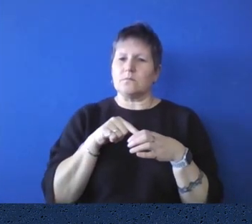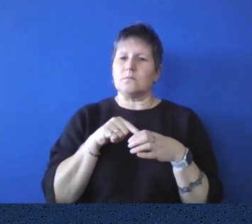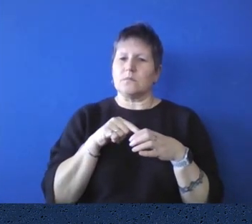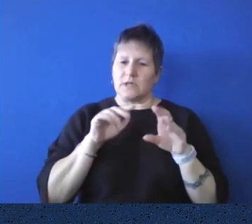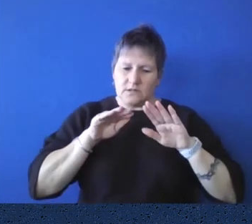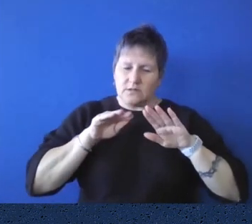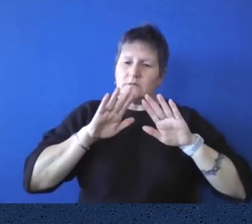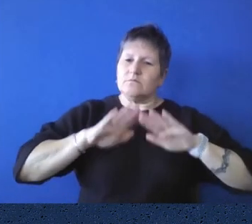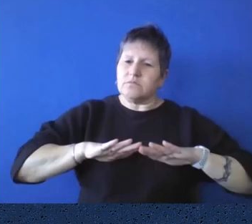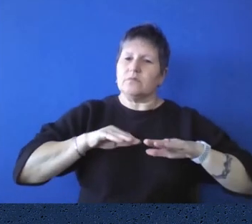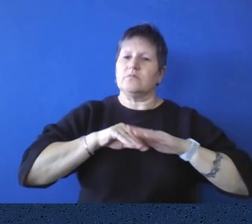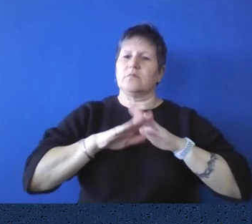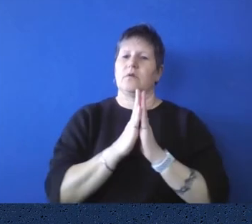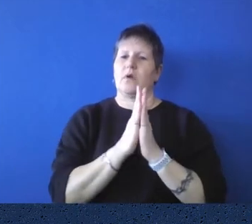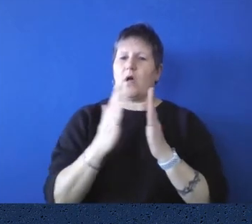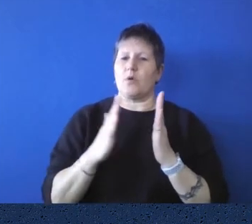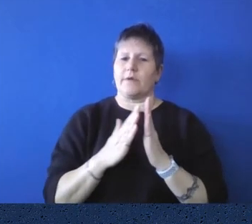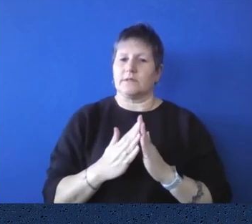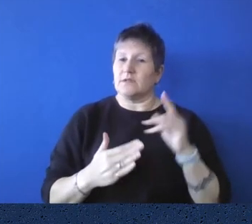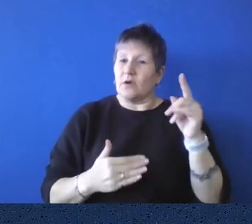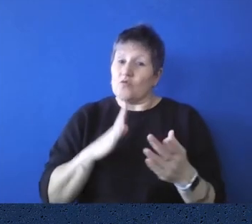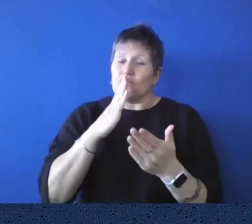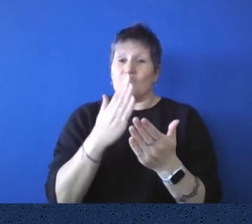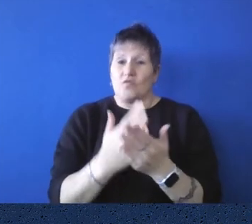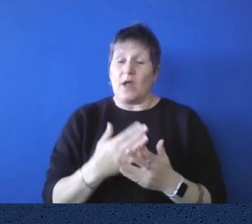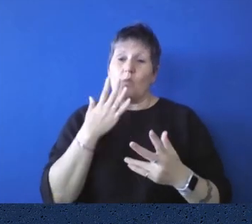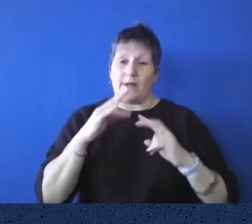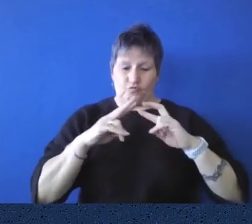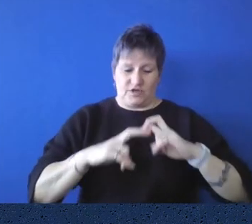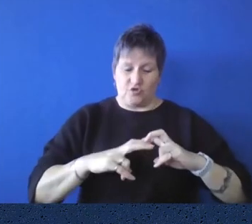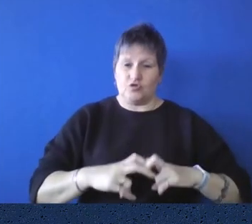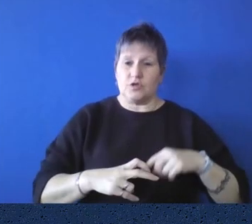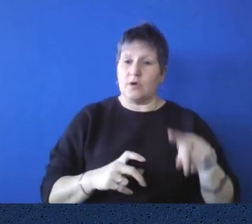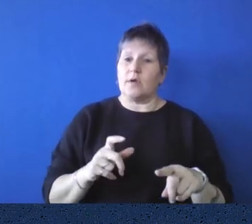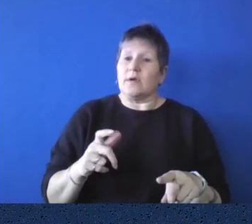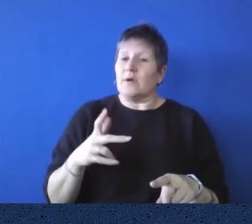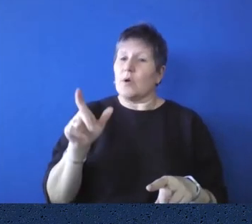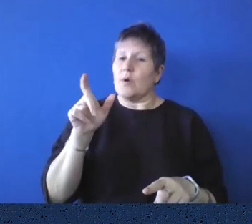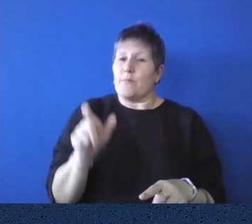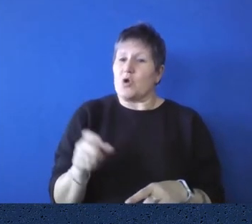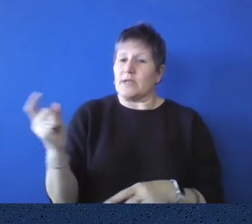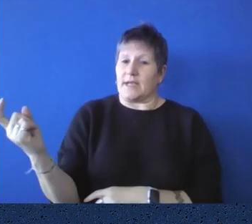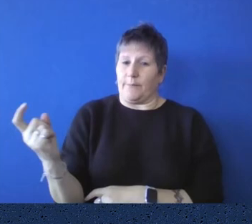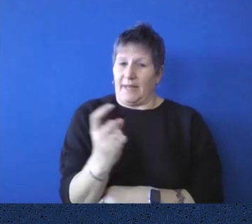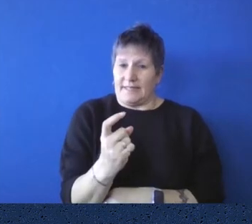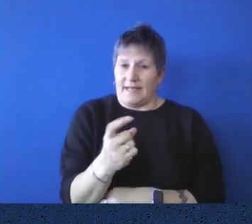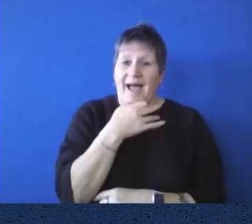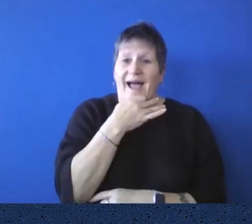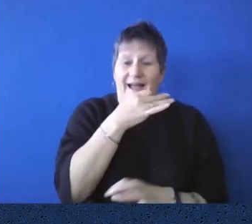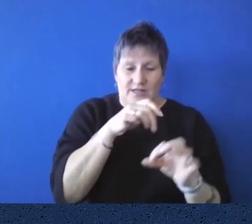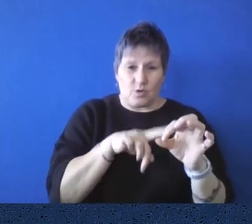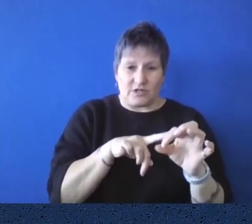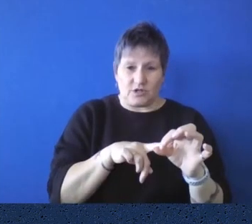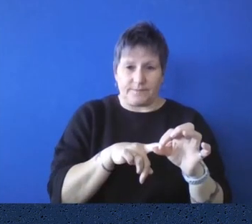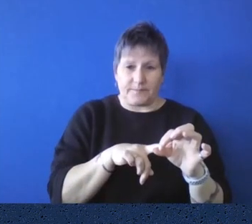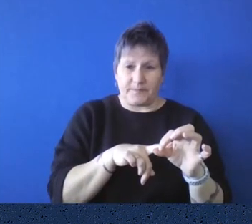research is that we have members come in. They'll ask for, um, answers to questions, um, excuse me,